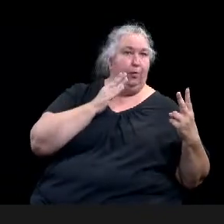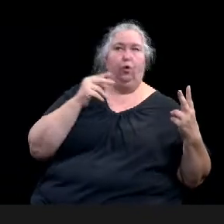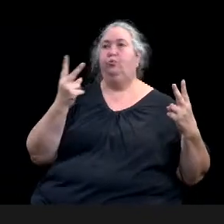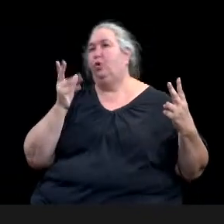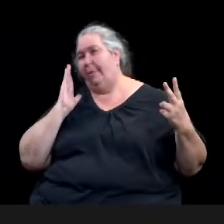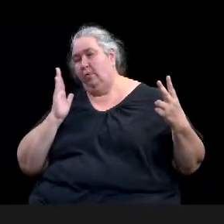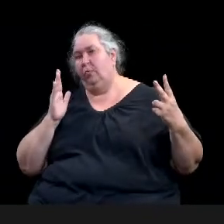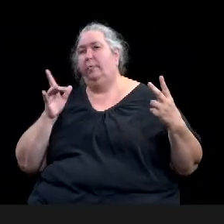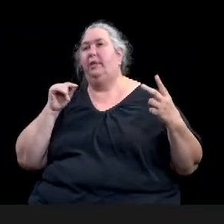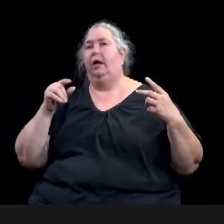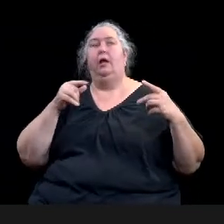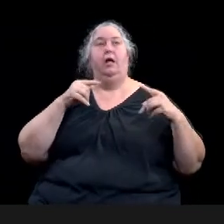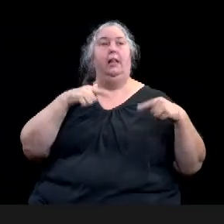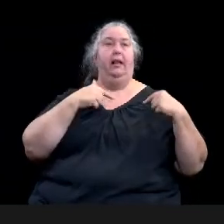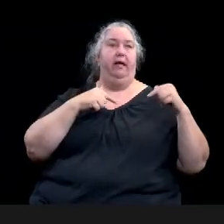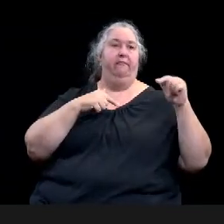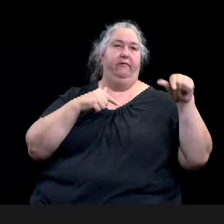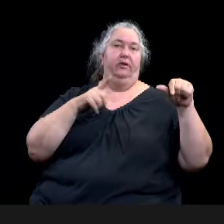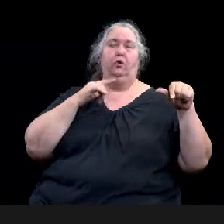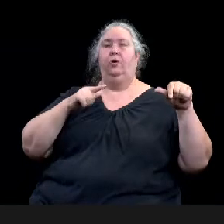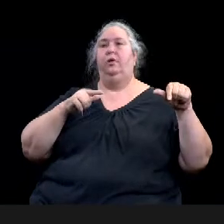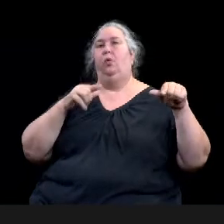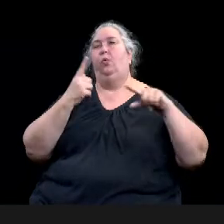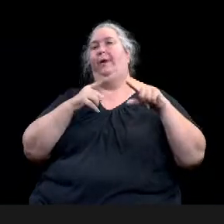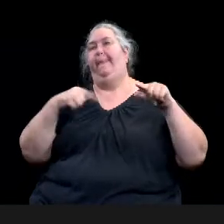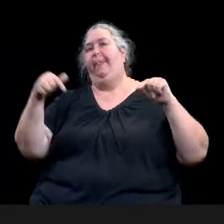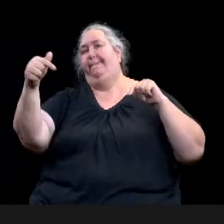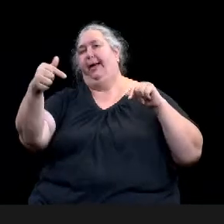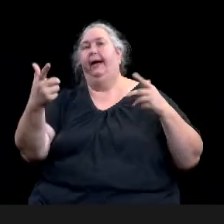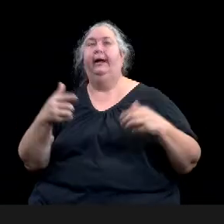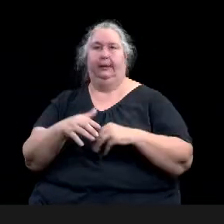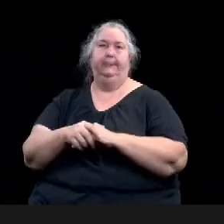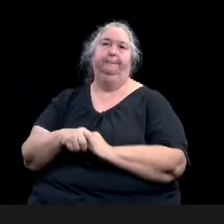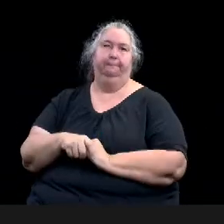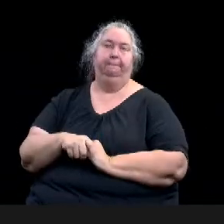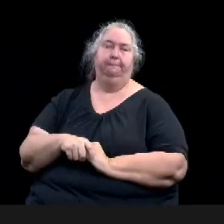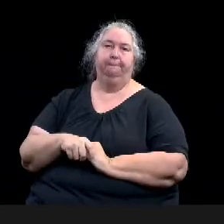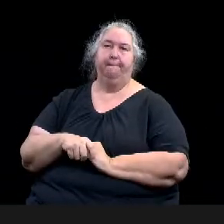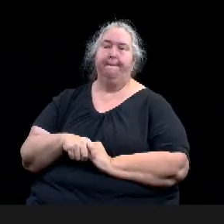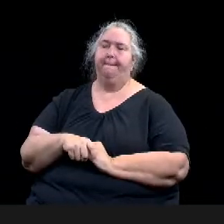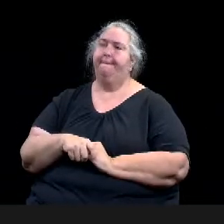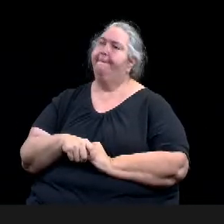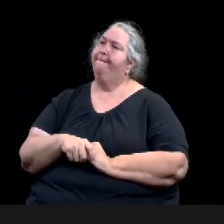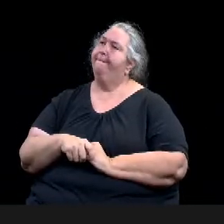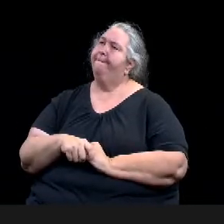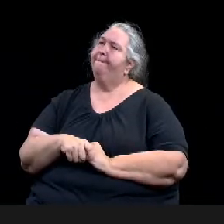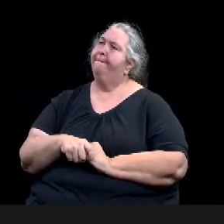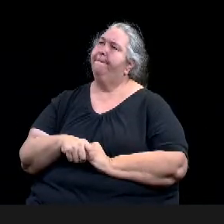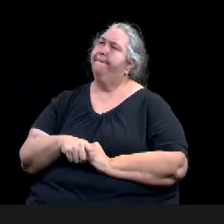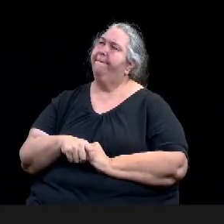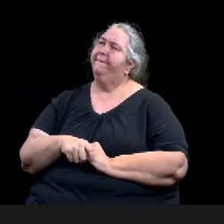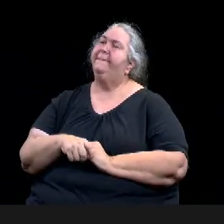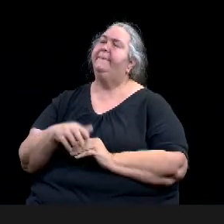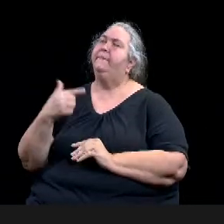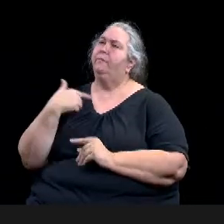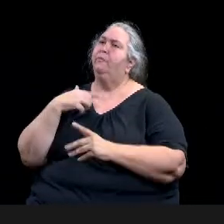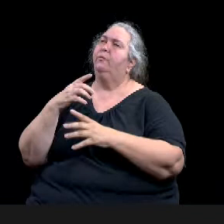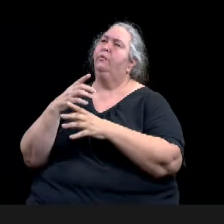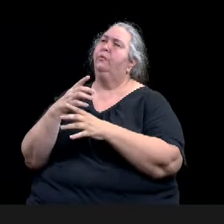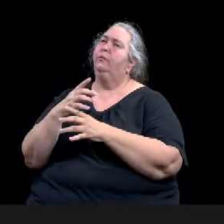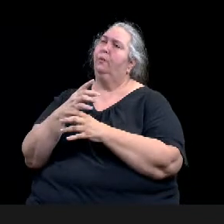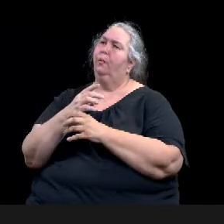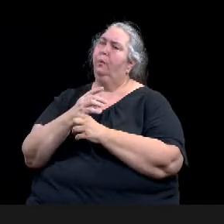we, uh, received, uh, we mailed out, uh, 24 notices on this one and we, uh, we got one returned,